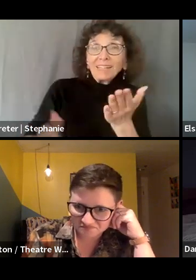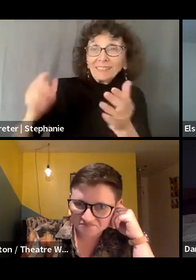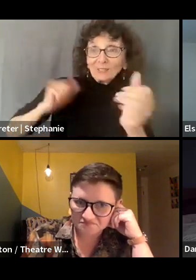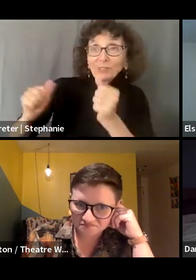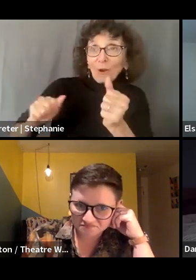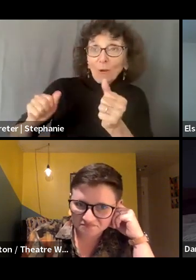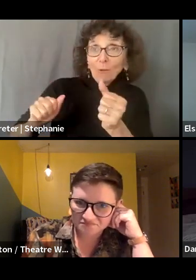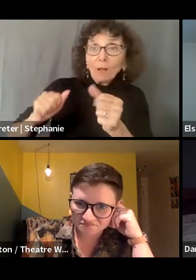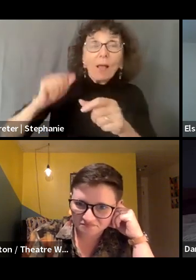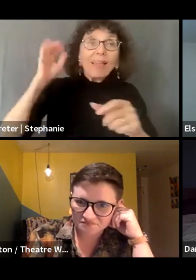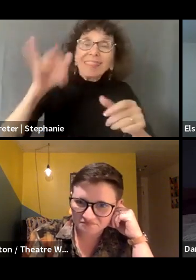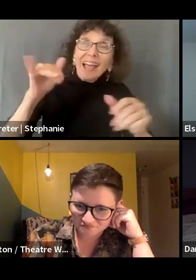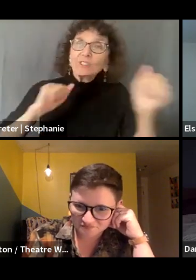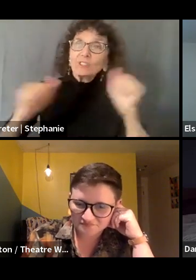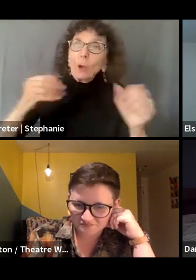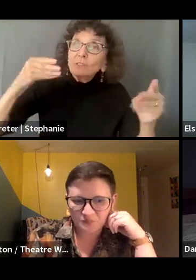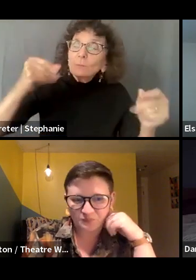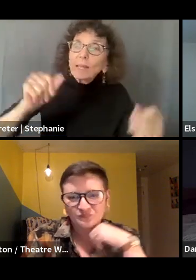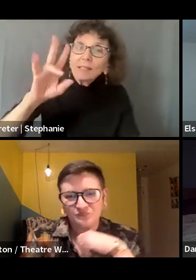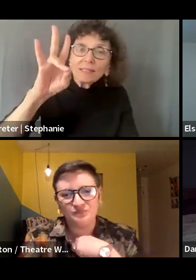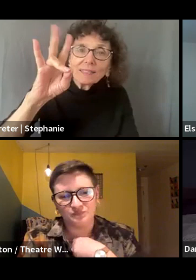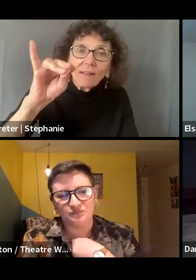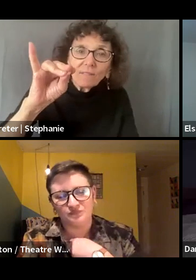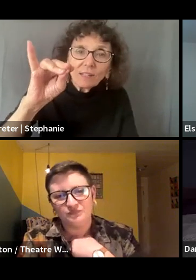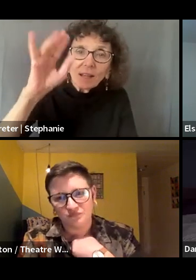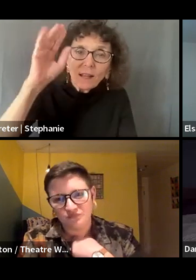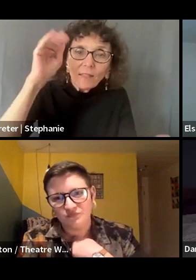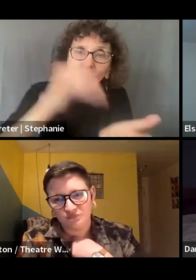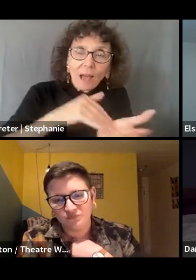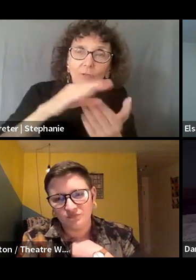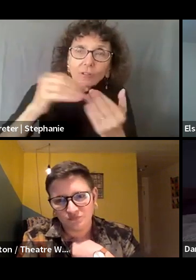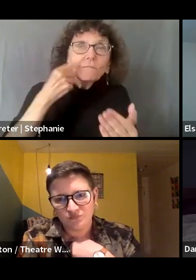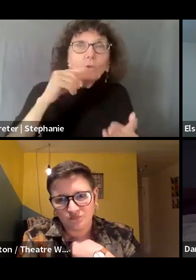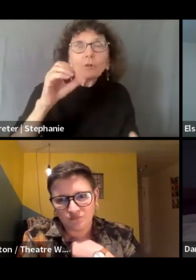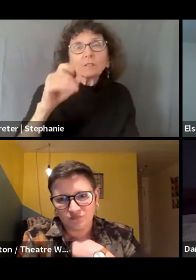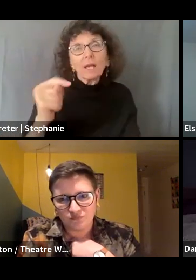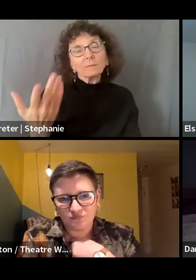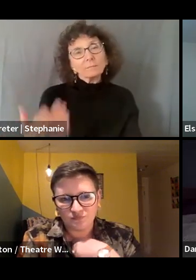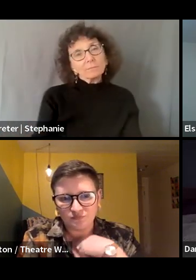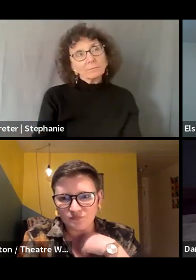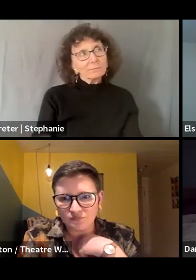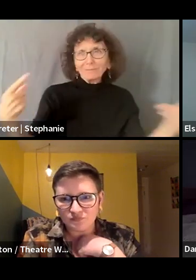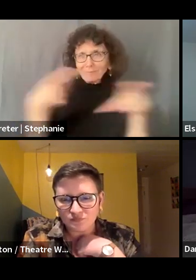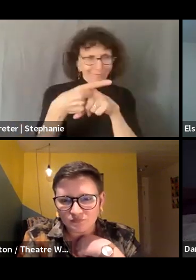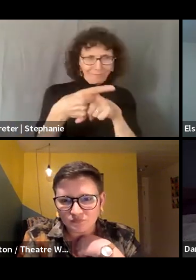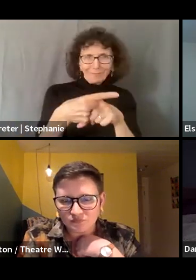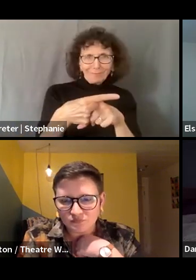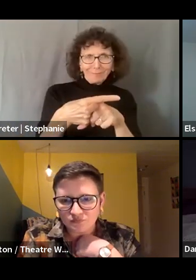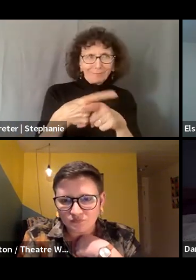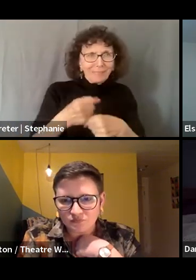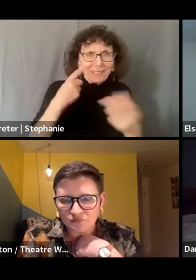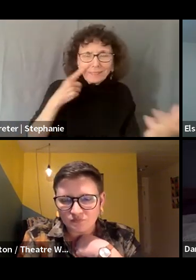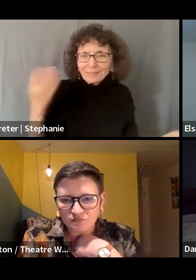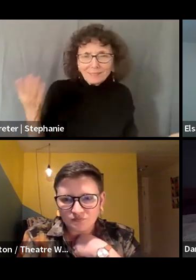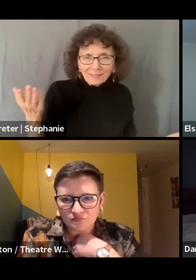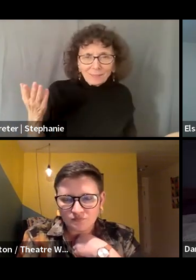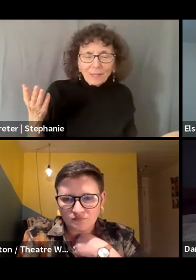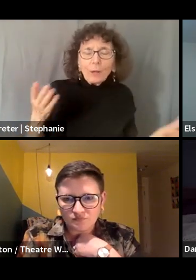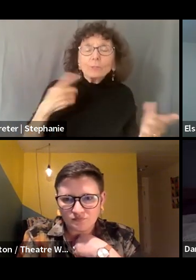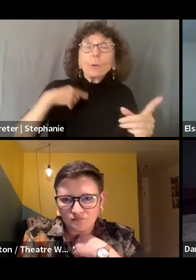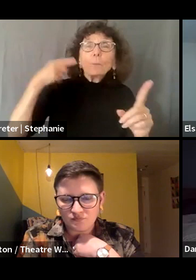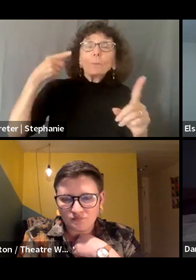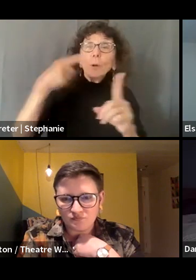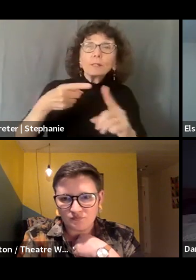Like that doesn't make sense. So I think that the equity question is also about like, um, is the, the